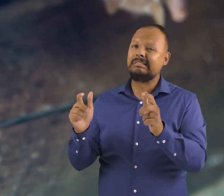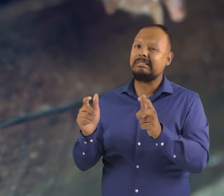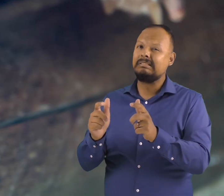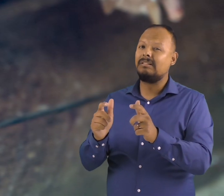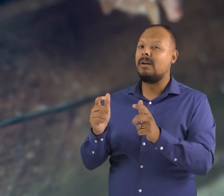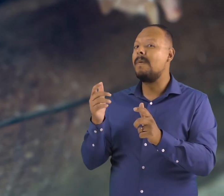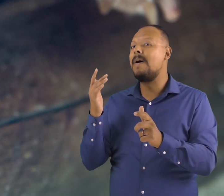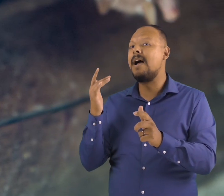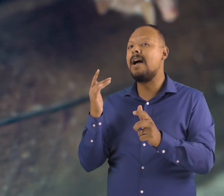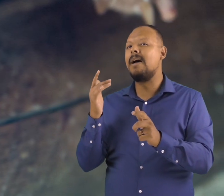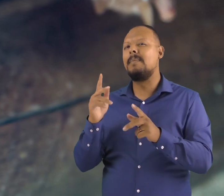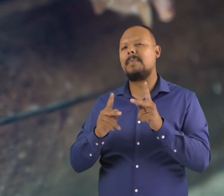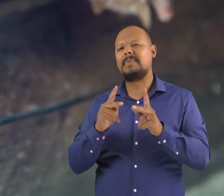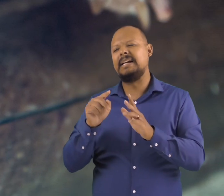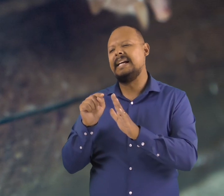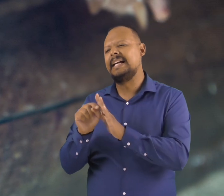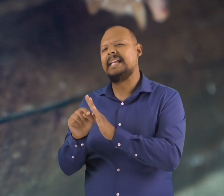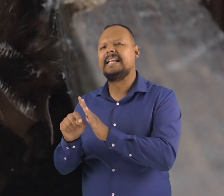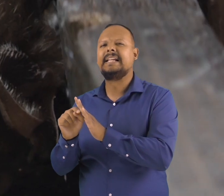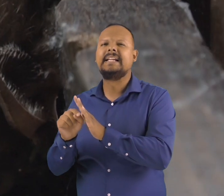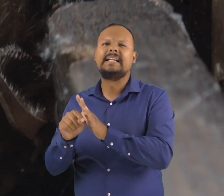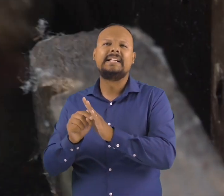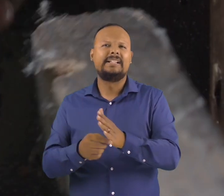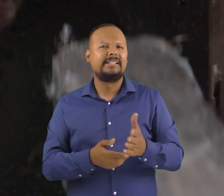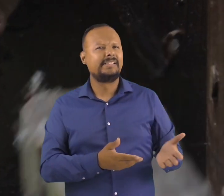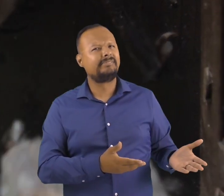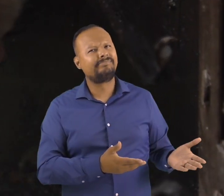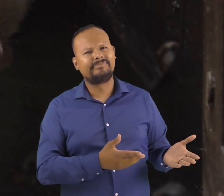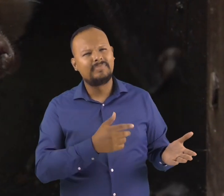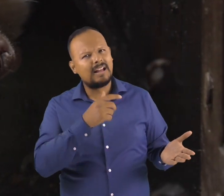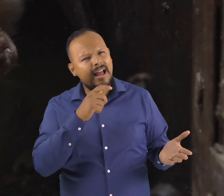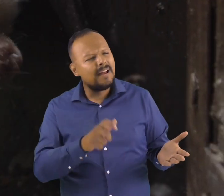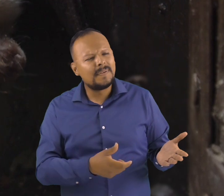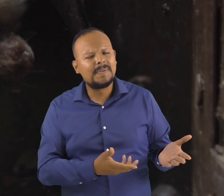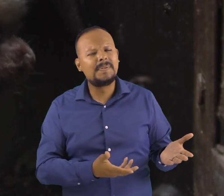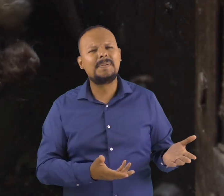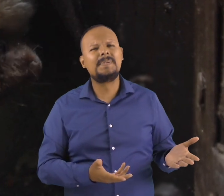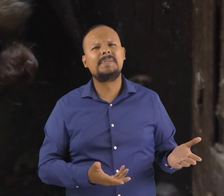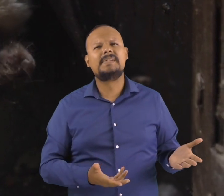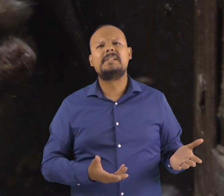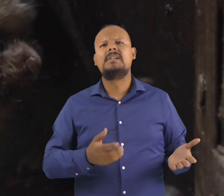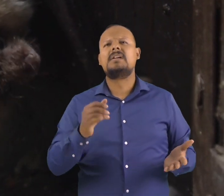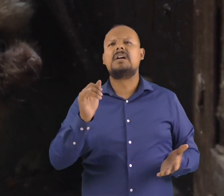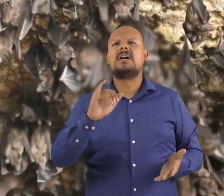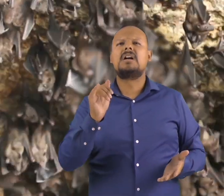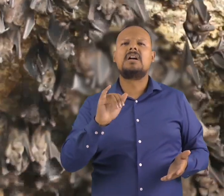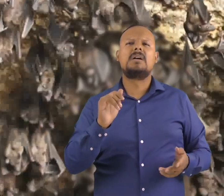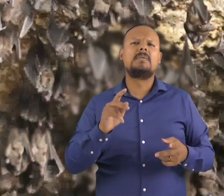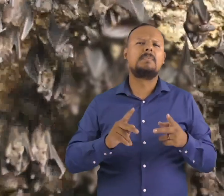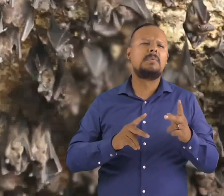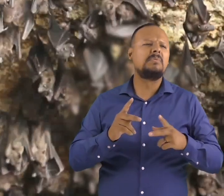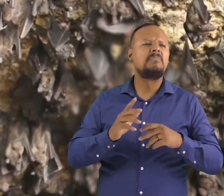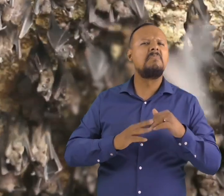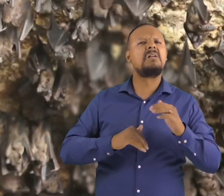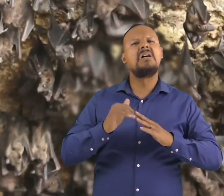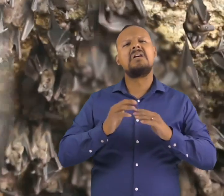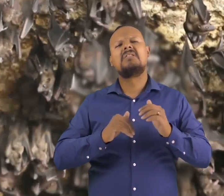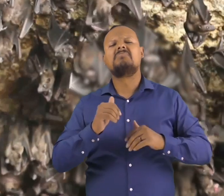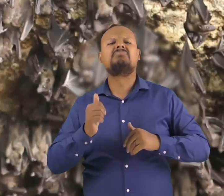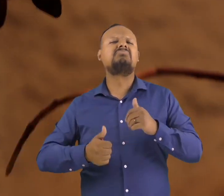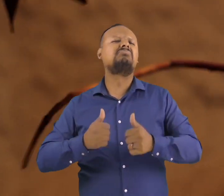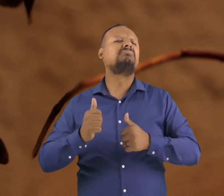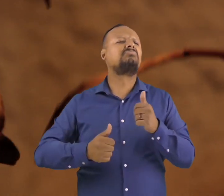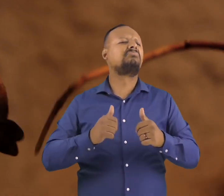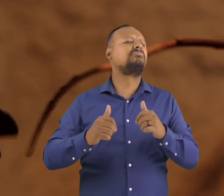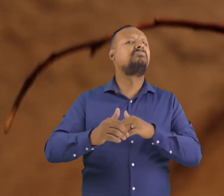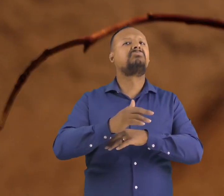The bat population is shrinking because people kill bats when they don't have to, and because of human progress